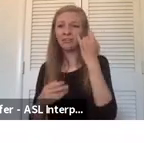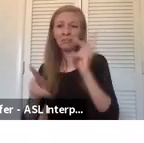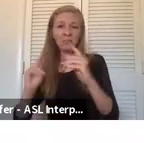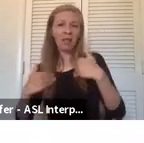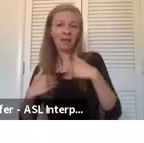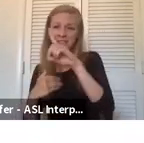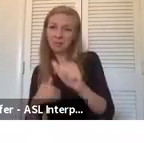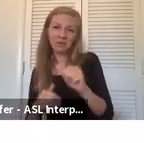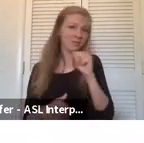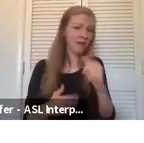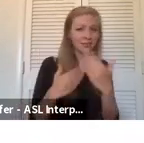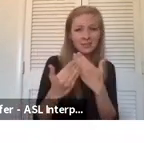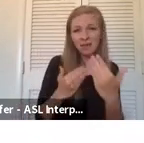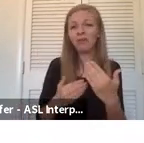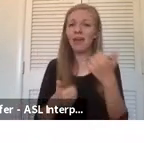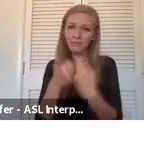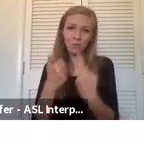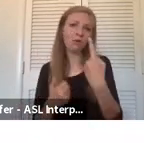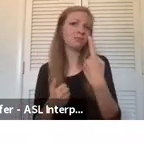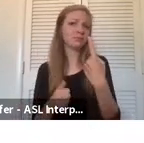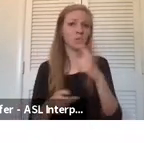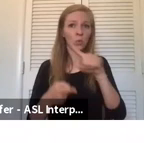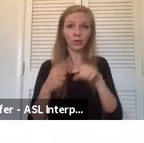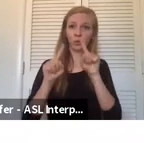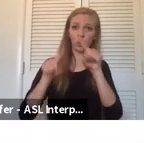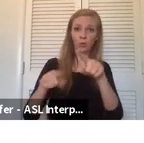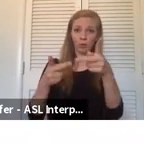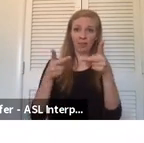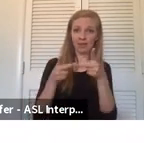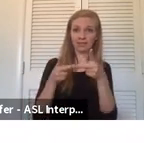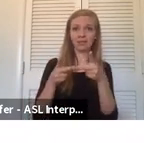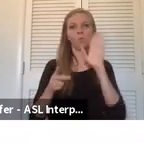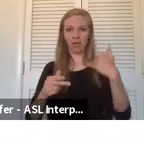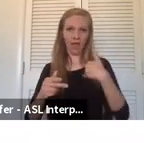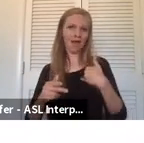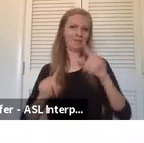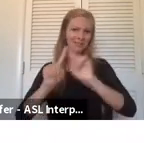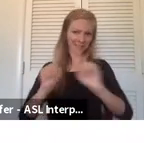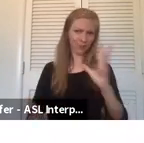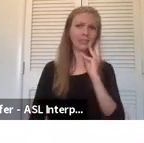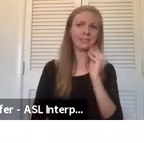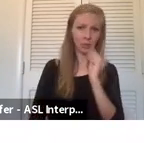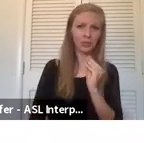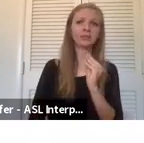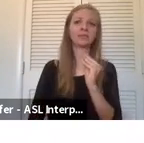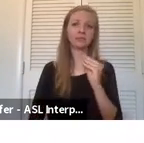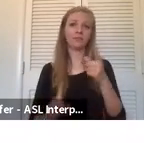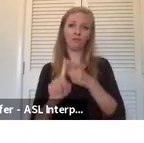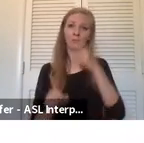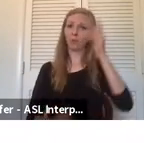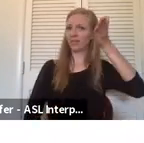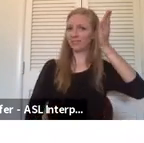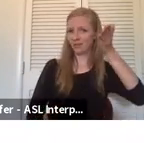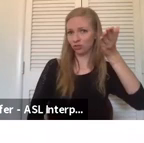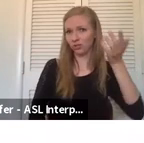arts programs for different reasons and they leave with different experiences, different ways that our concentration, you know, enriched